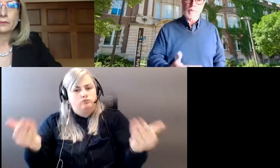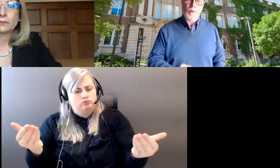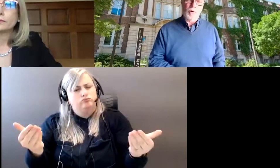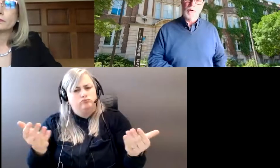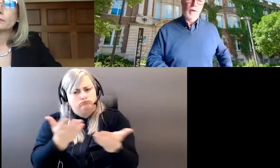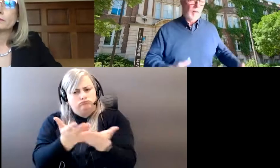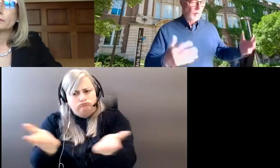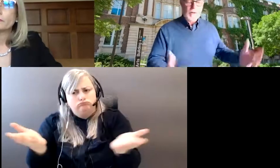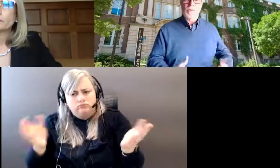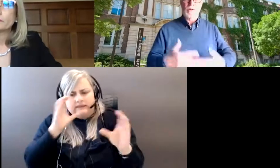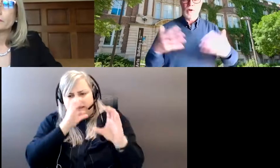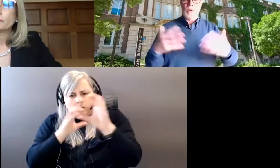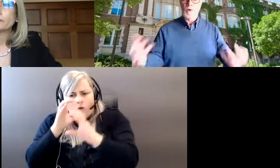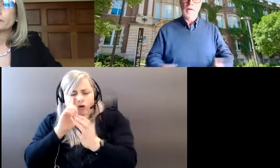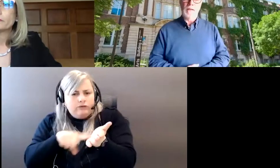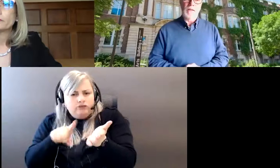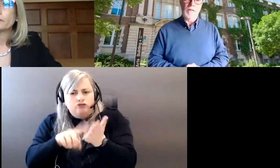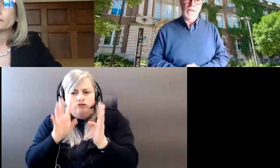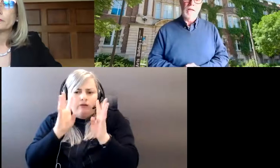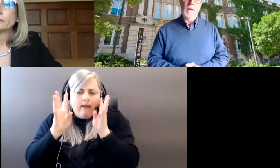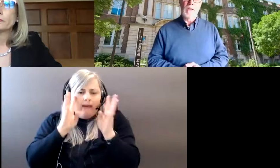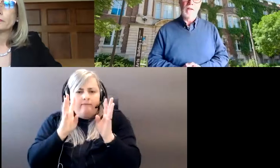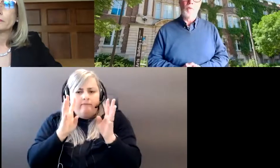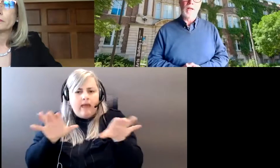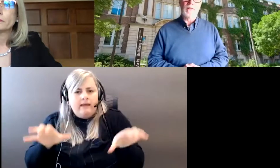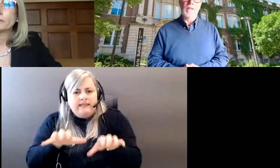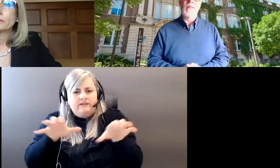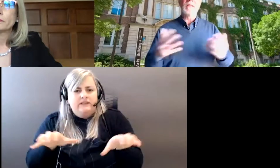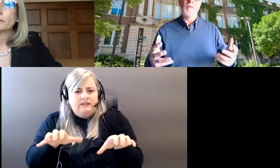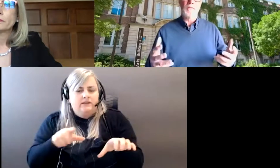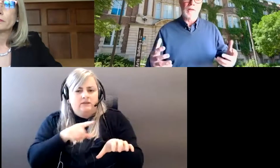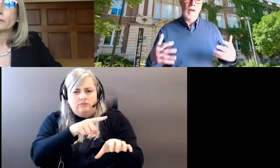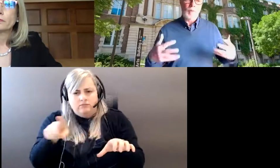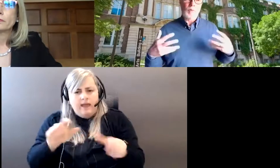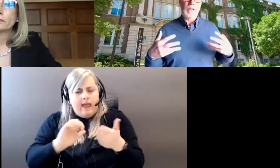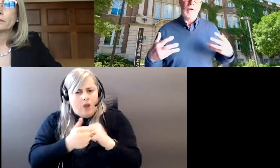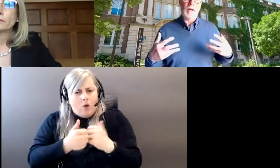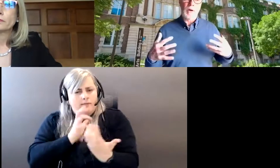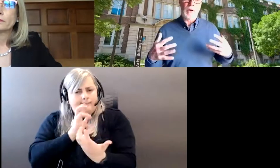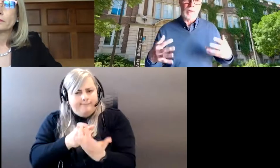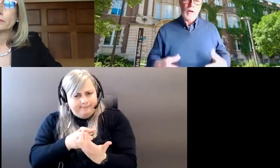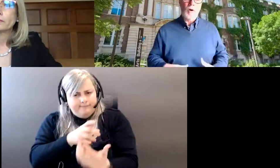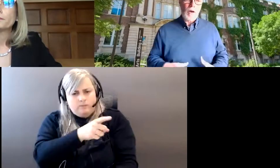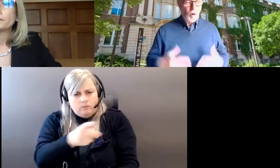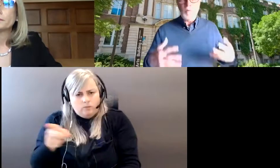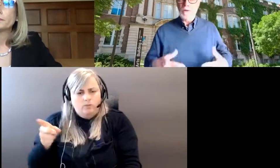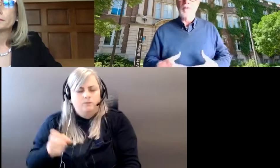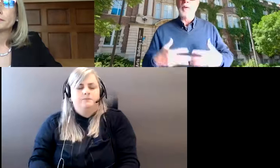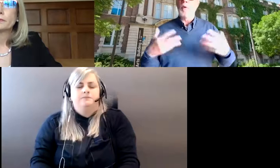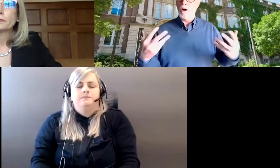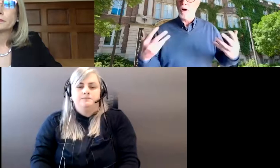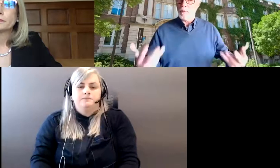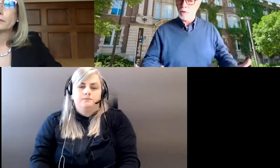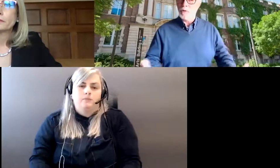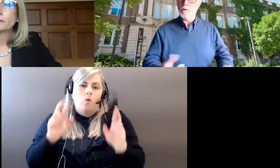explore their research, their creative activities in, in the ways that they see fit that we're really talking about, hopefully developing